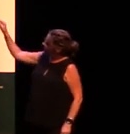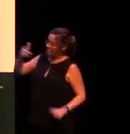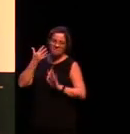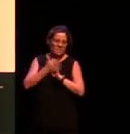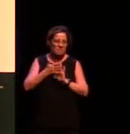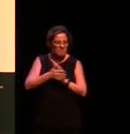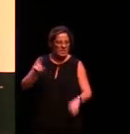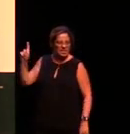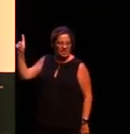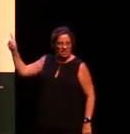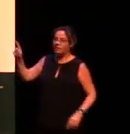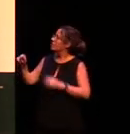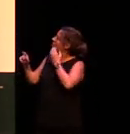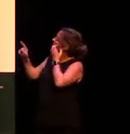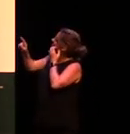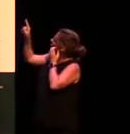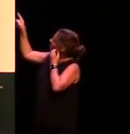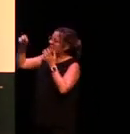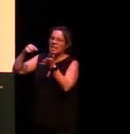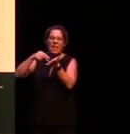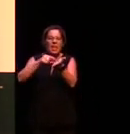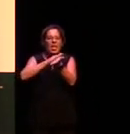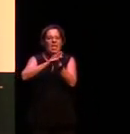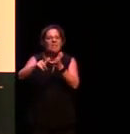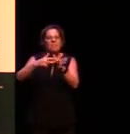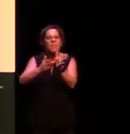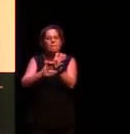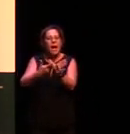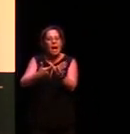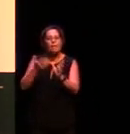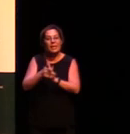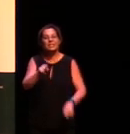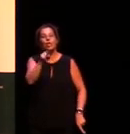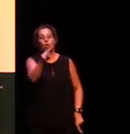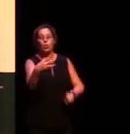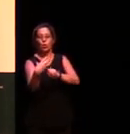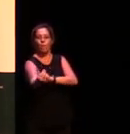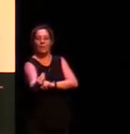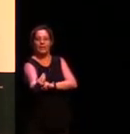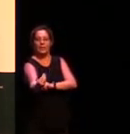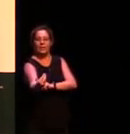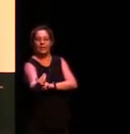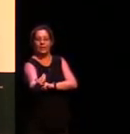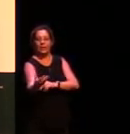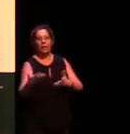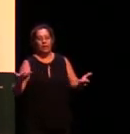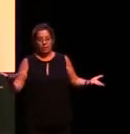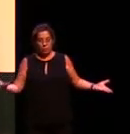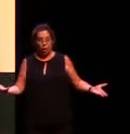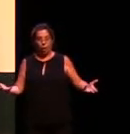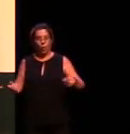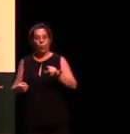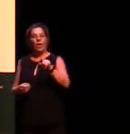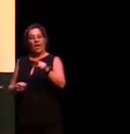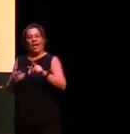and then say tamah and tamah means you say it and this is a very common way of teaching